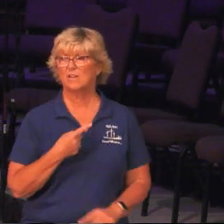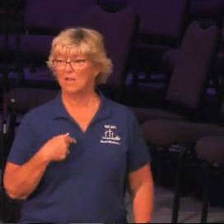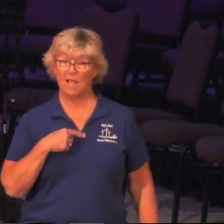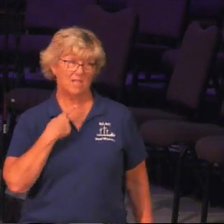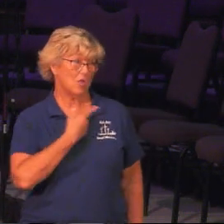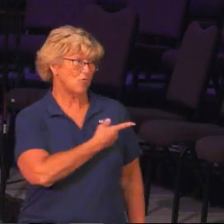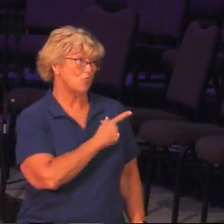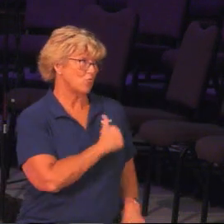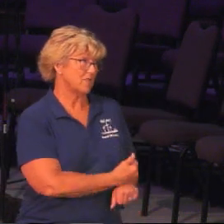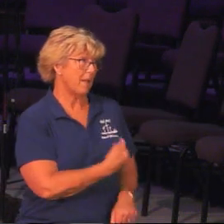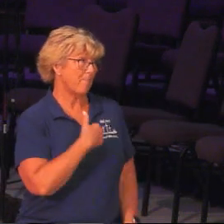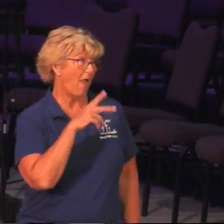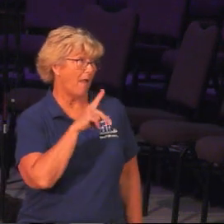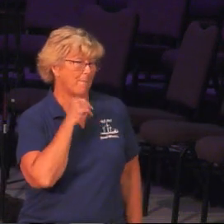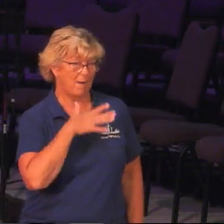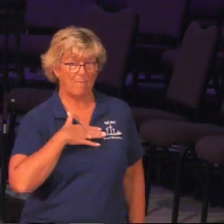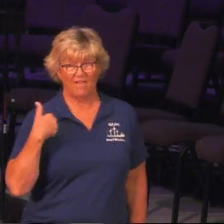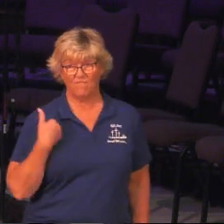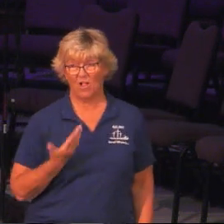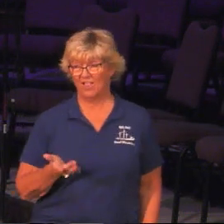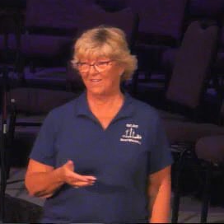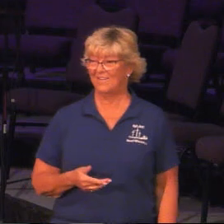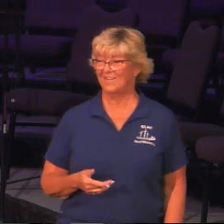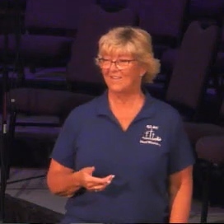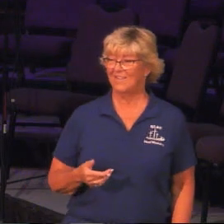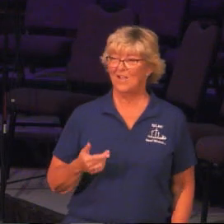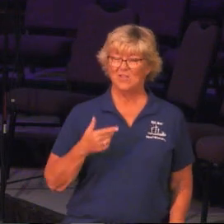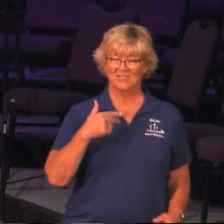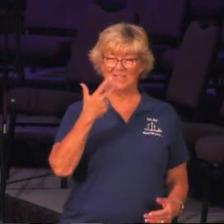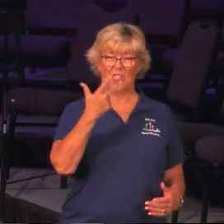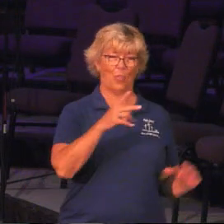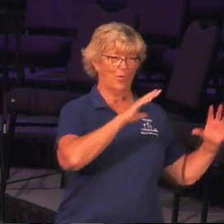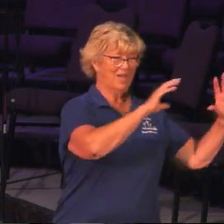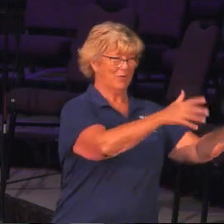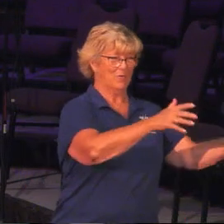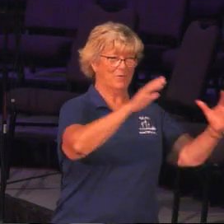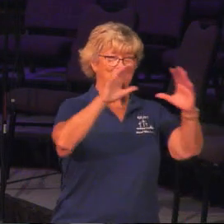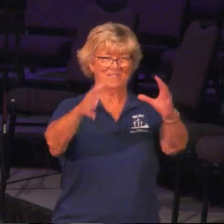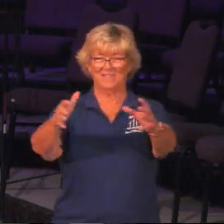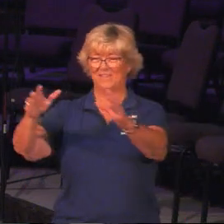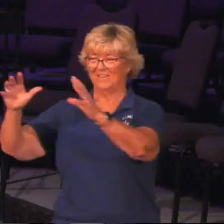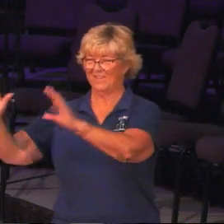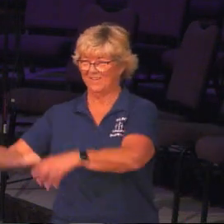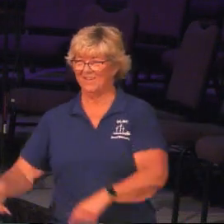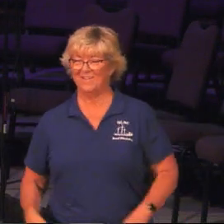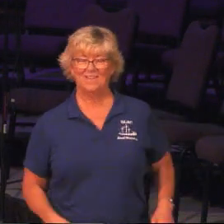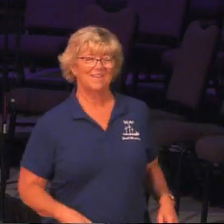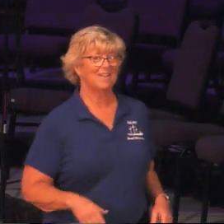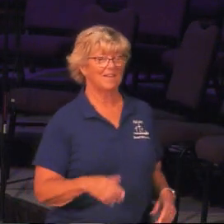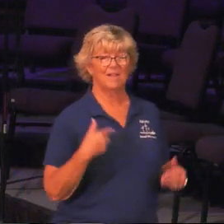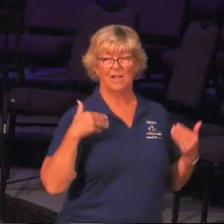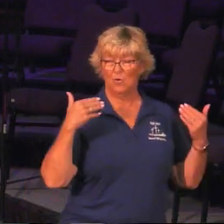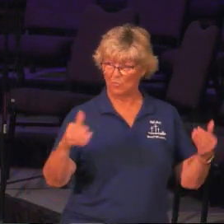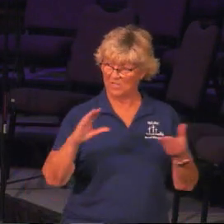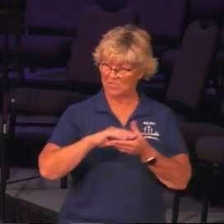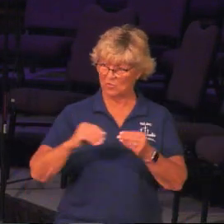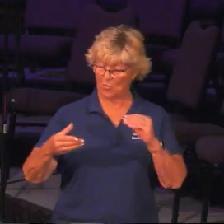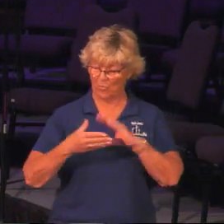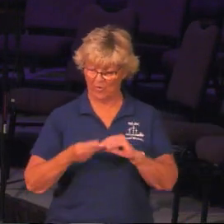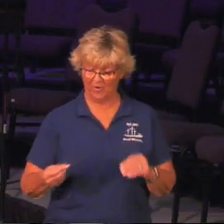like, well, you set me up. It's not my fault, right? And we separate the kids, Betty Boop, Popeye, and the Big Bad Wolf, and I start to tell the story.